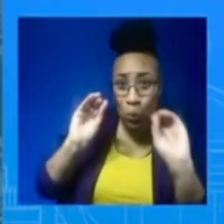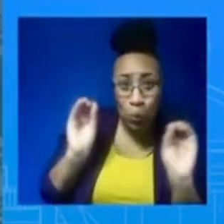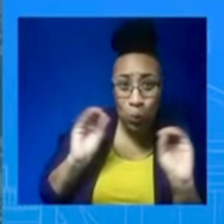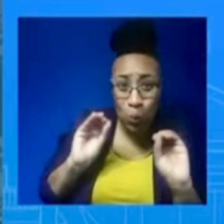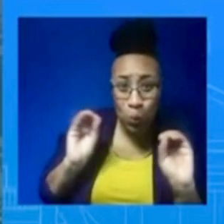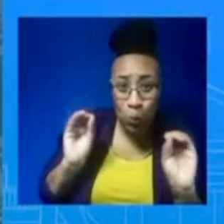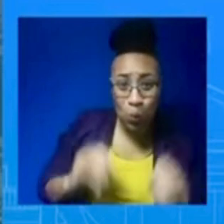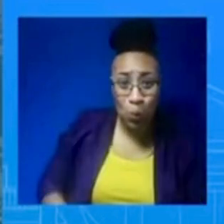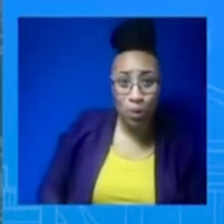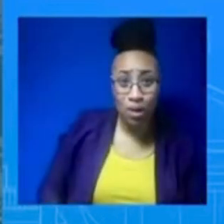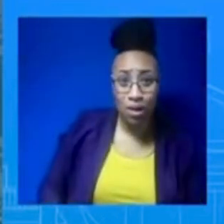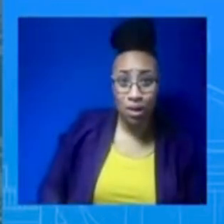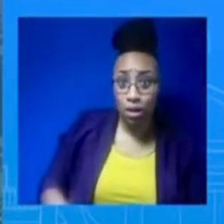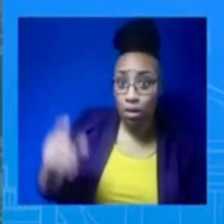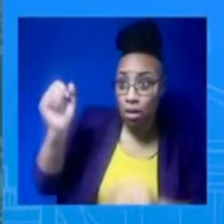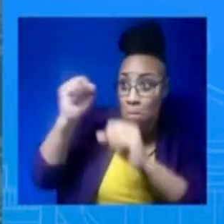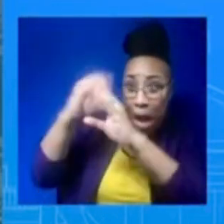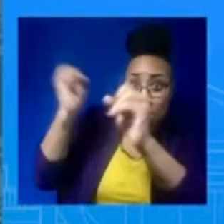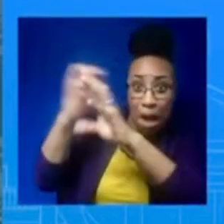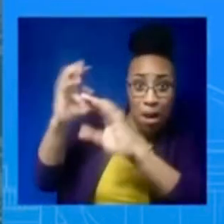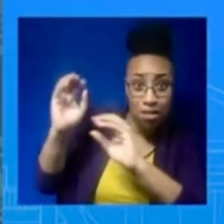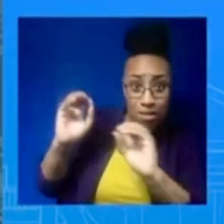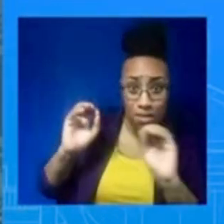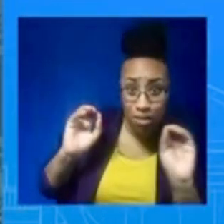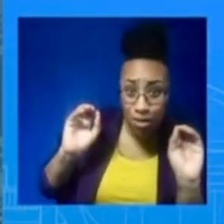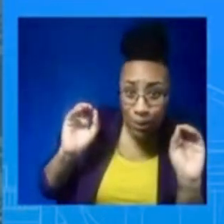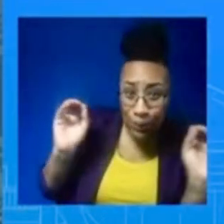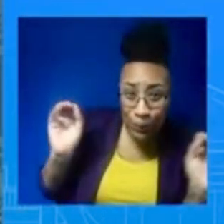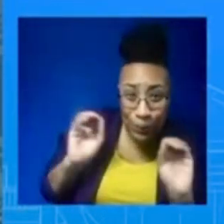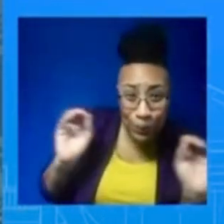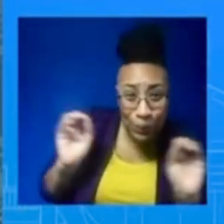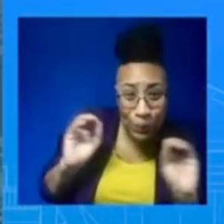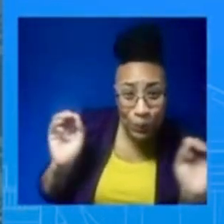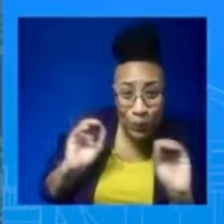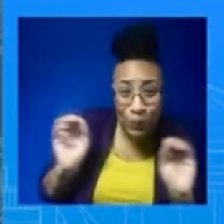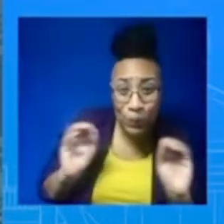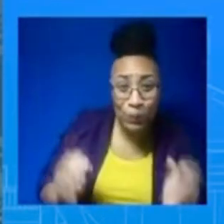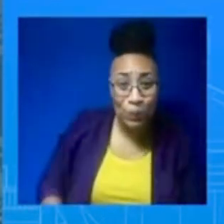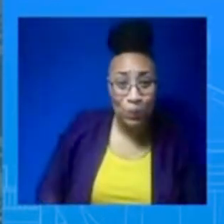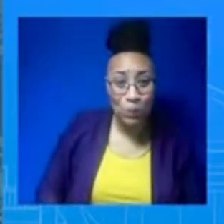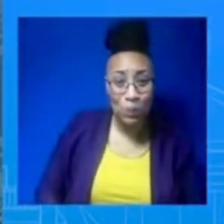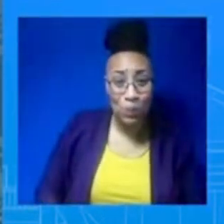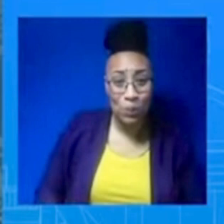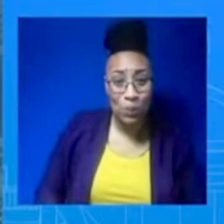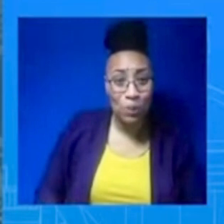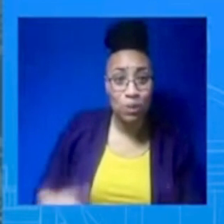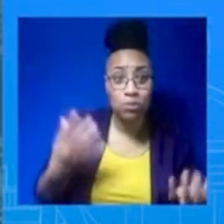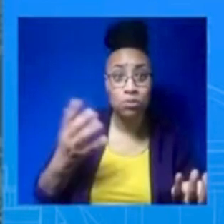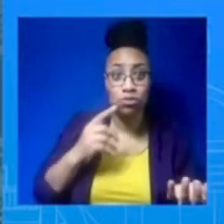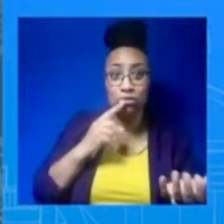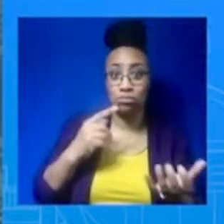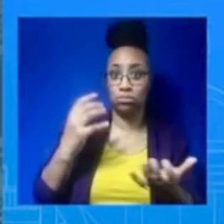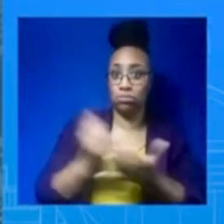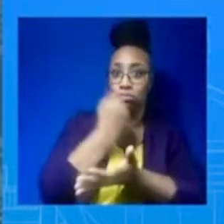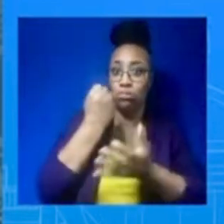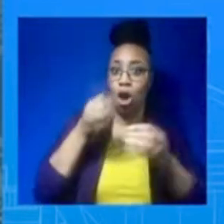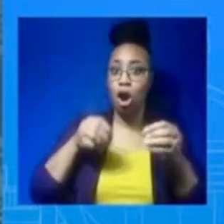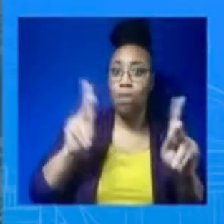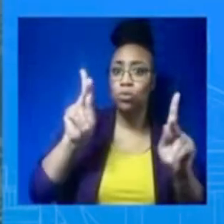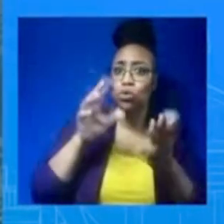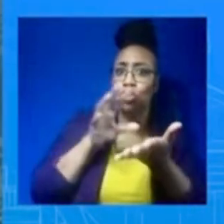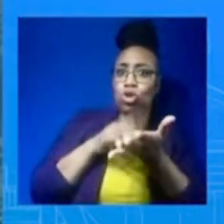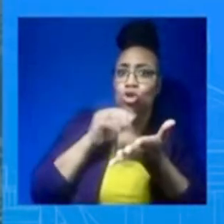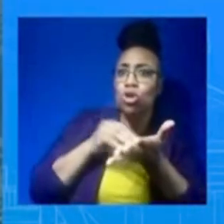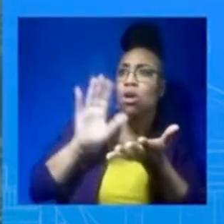And now we have an opportunity to learn even more about this program. A program that we started to really study in earnest when